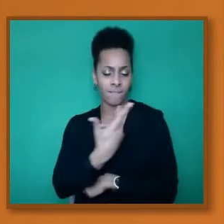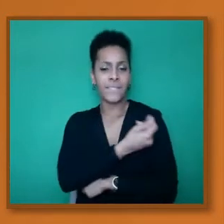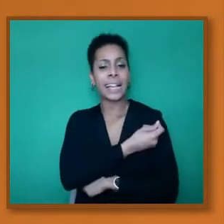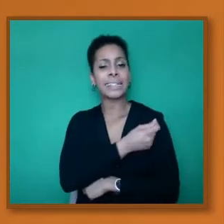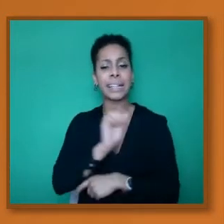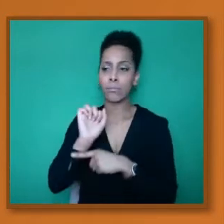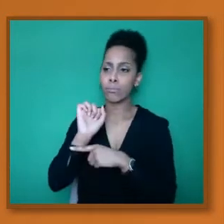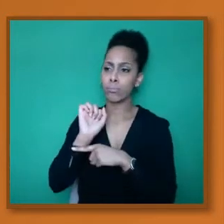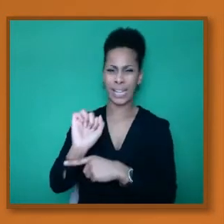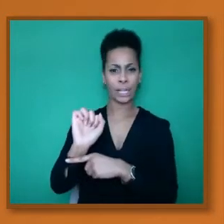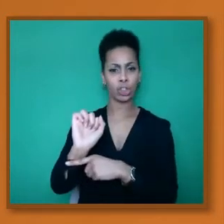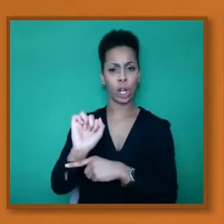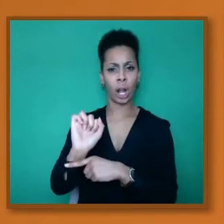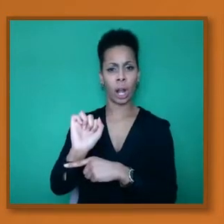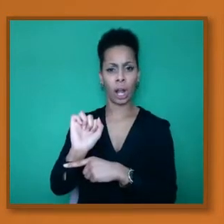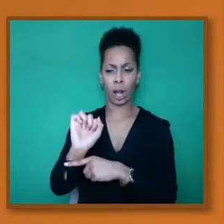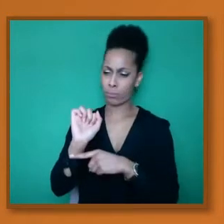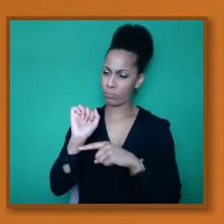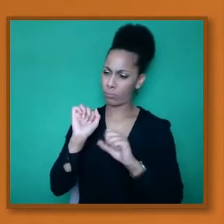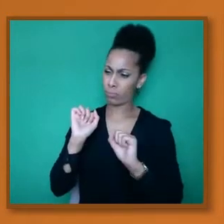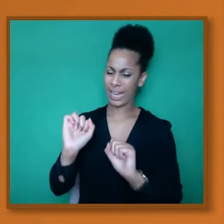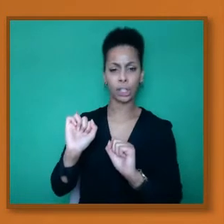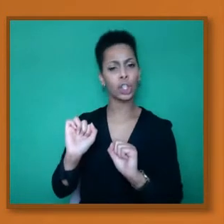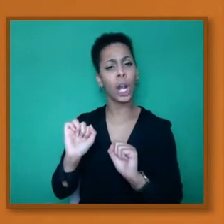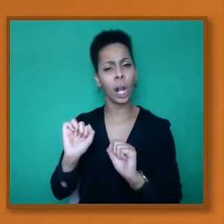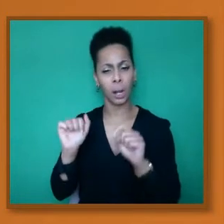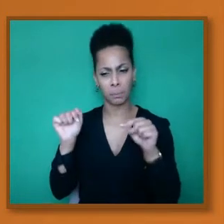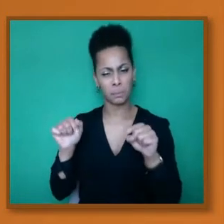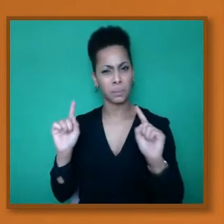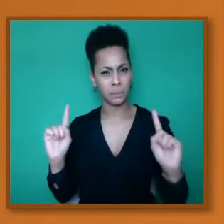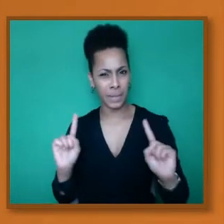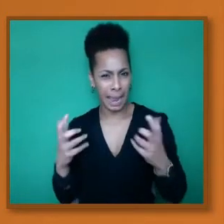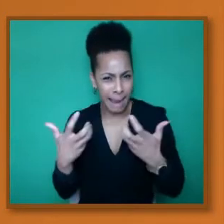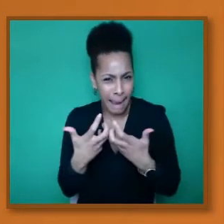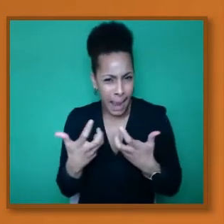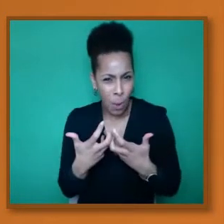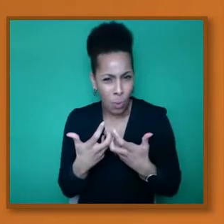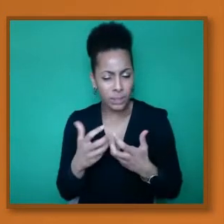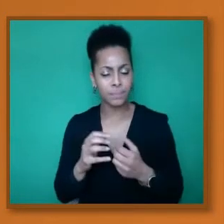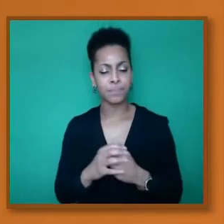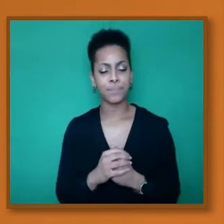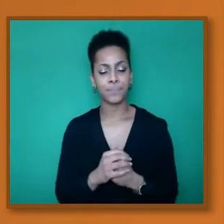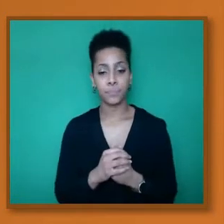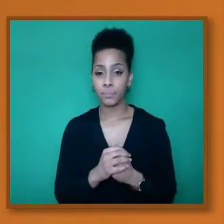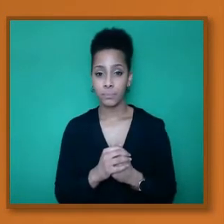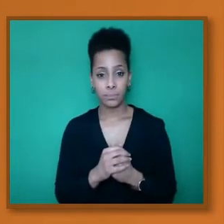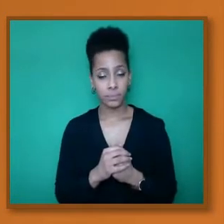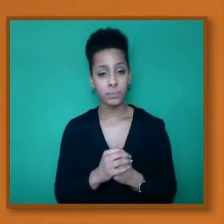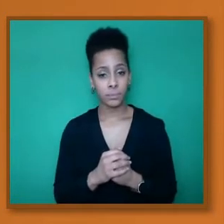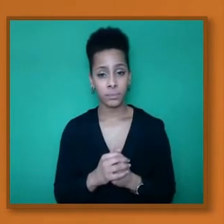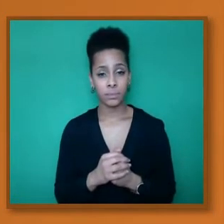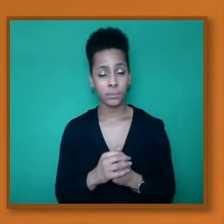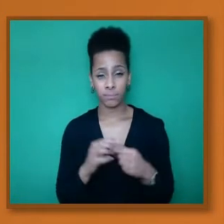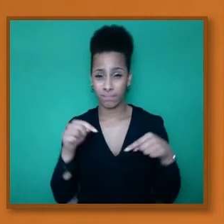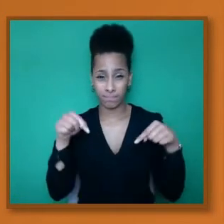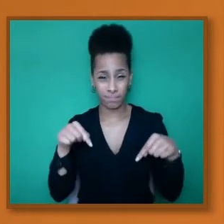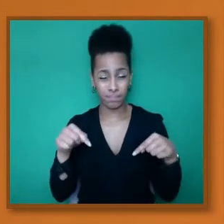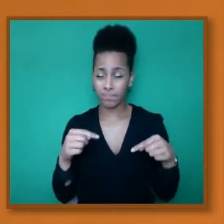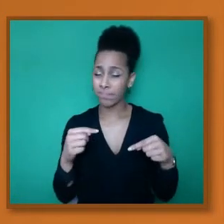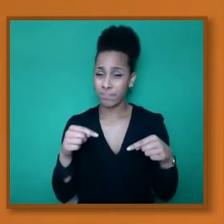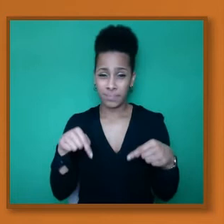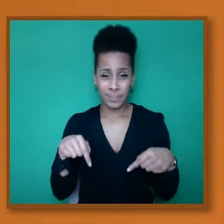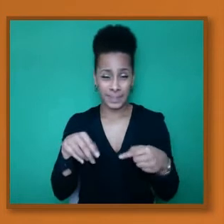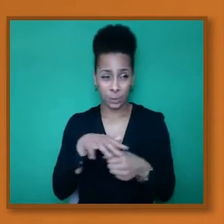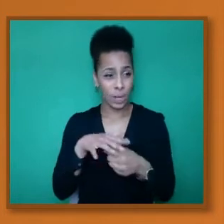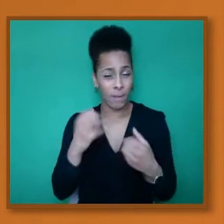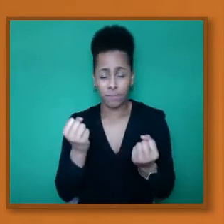we've got we've had hundreds of thousands of people from different places